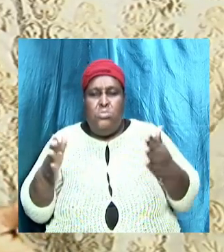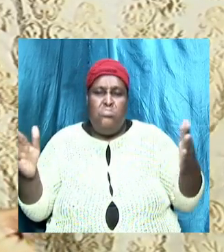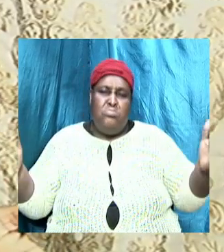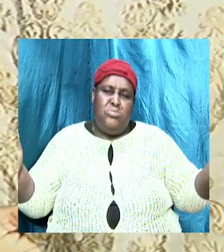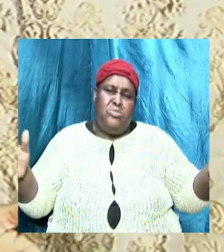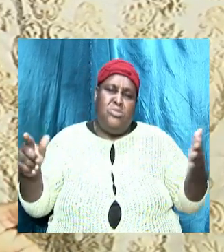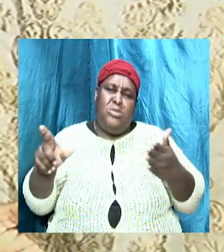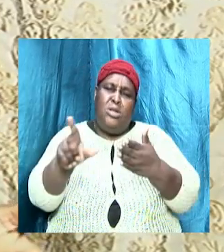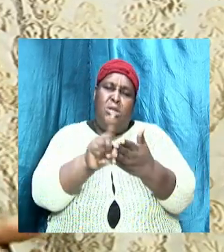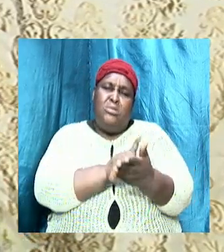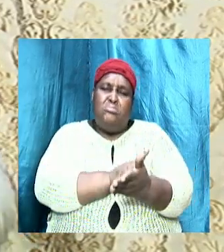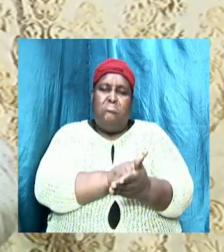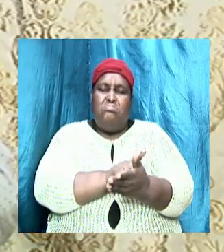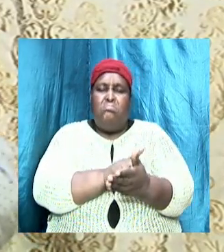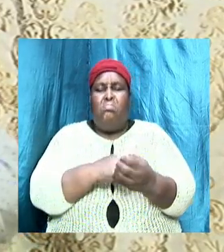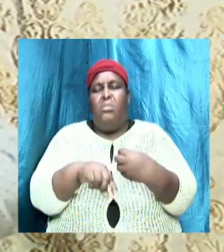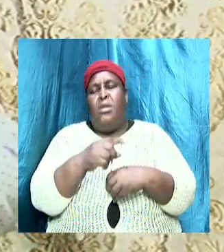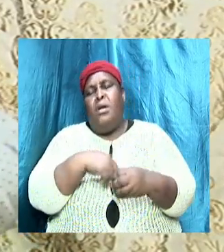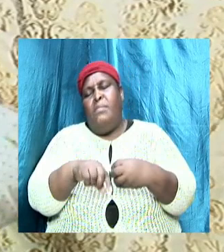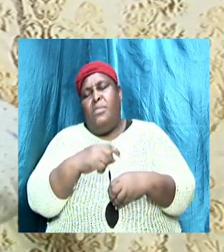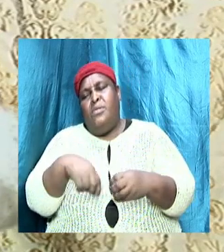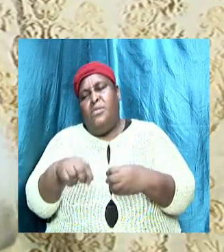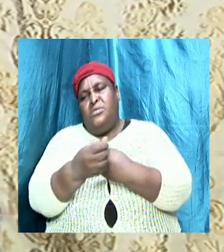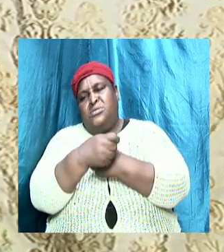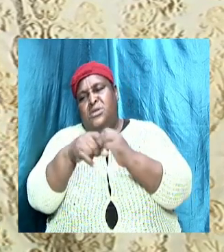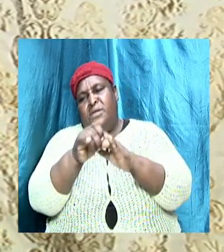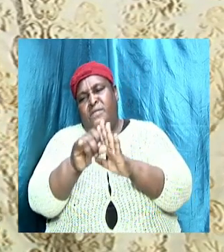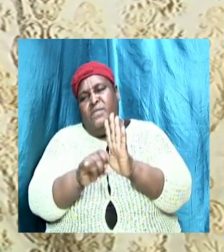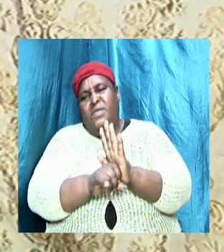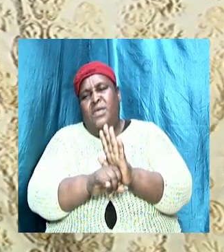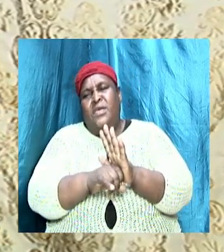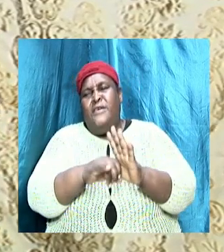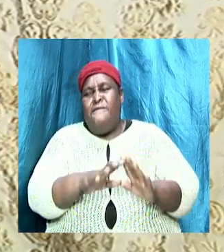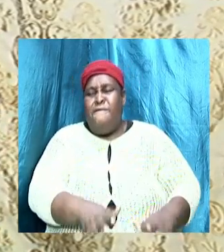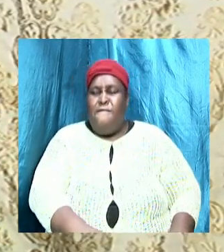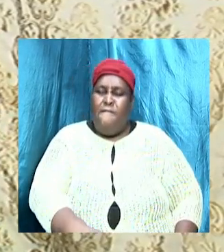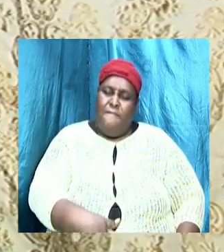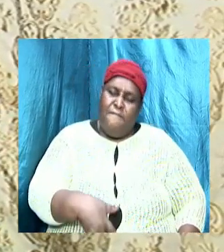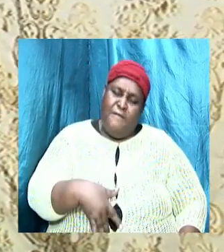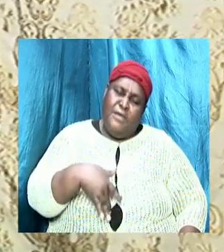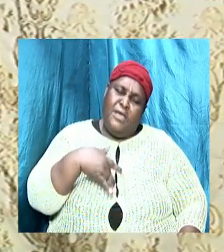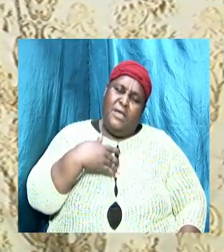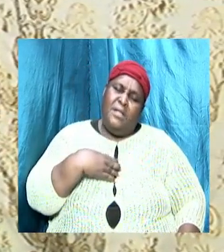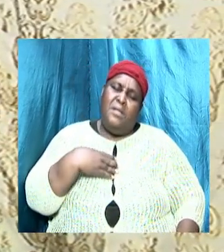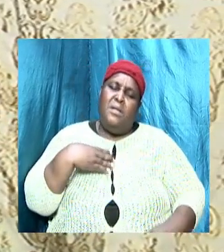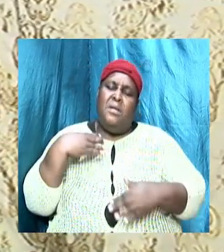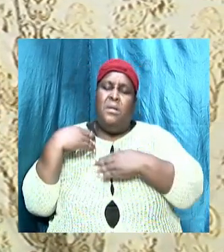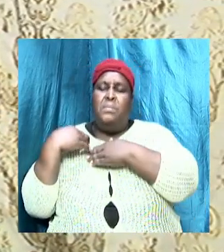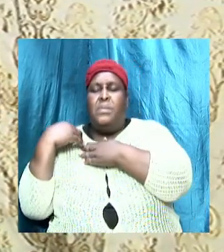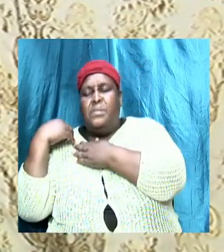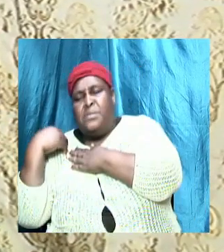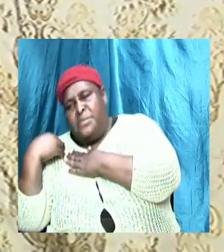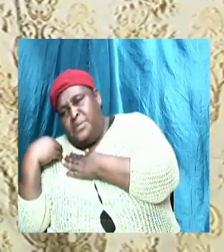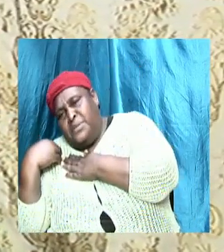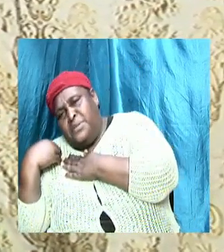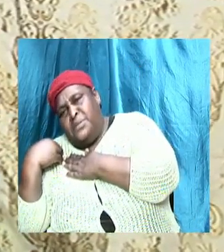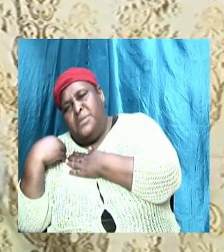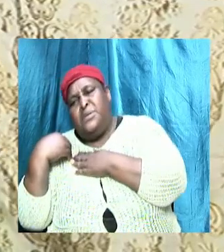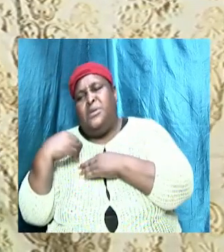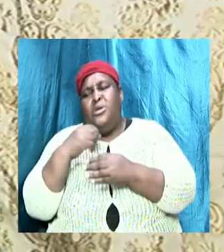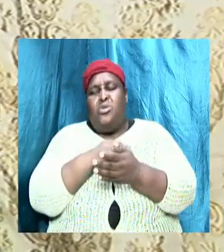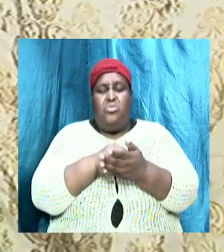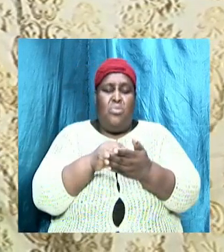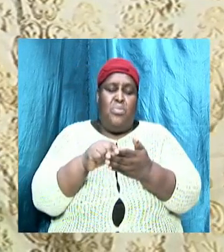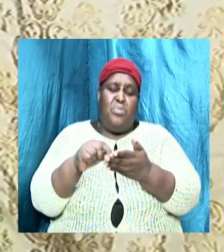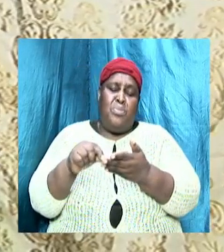salvation but then he said that he felt burden to